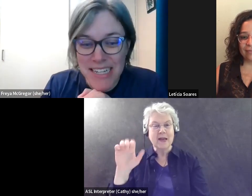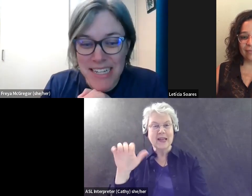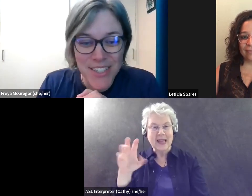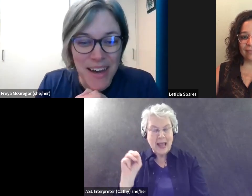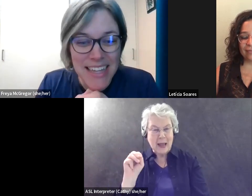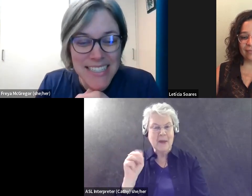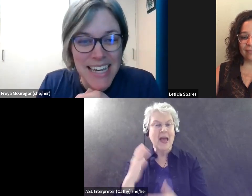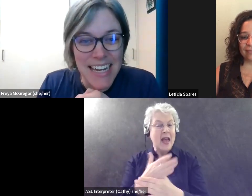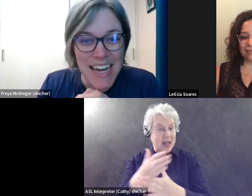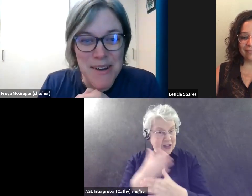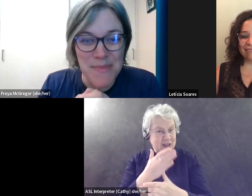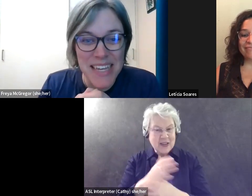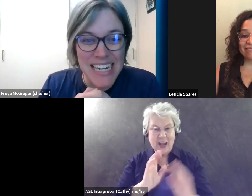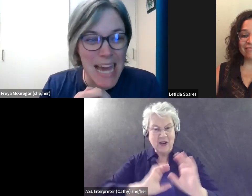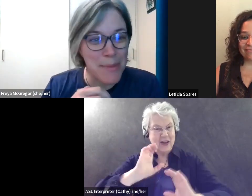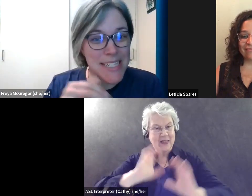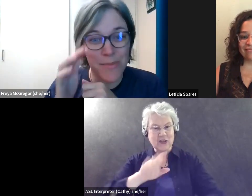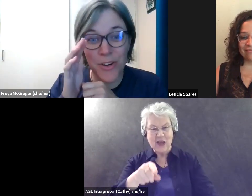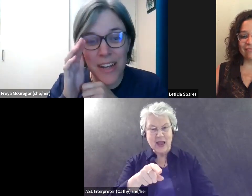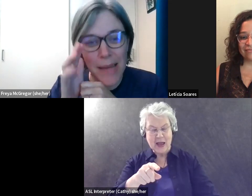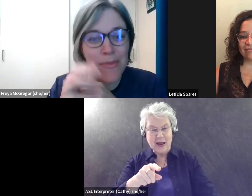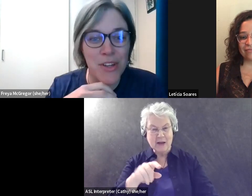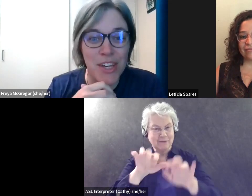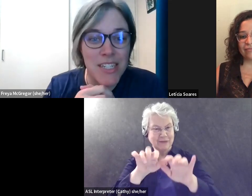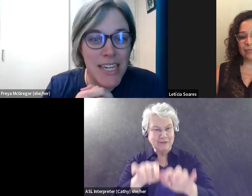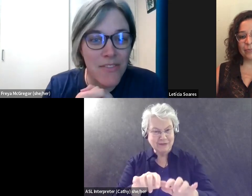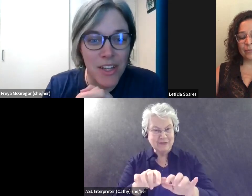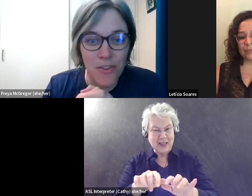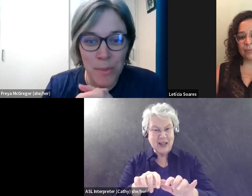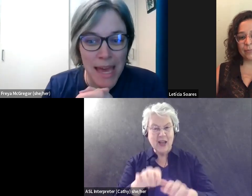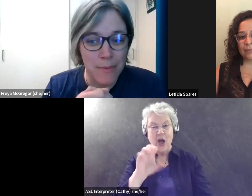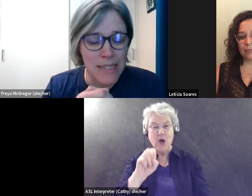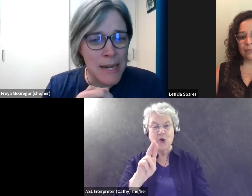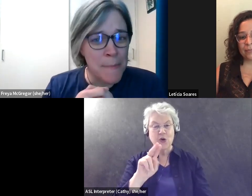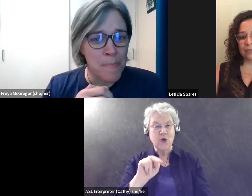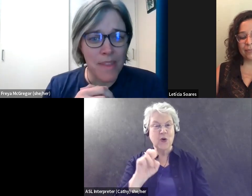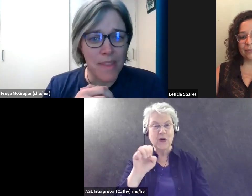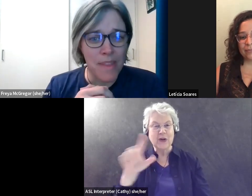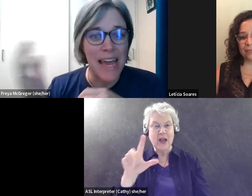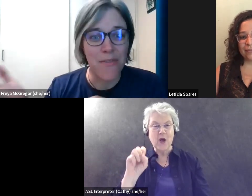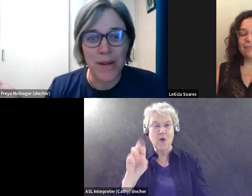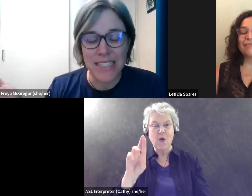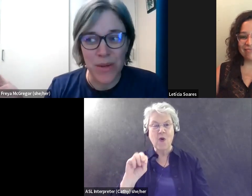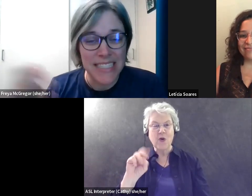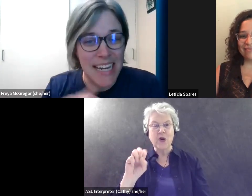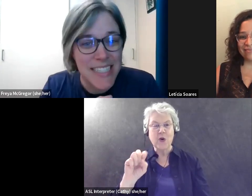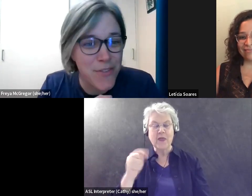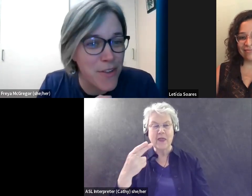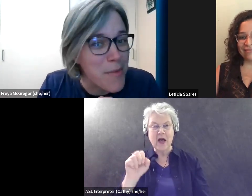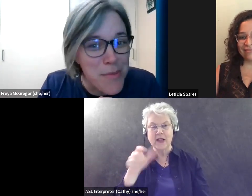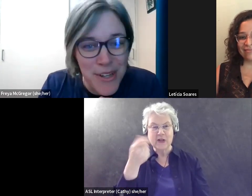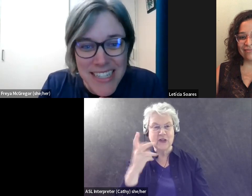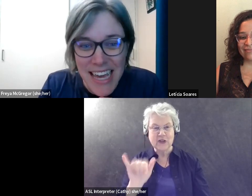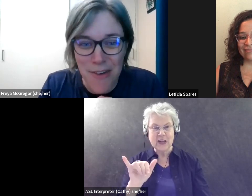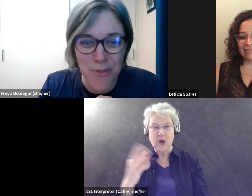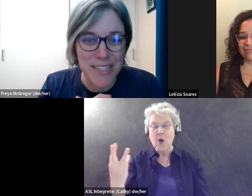share them in the chat so others can, can tap into them. The Cornell Lab of Ornithology have a lot of webcams. They have ones in West Texas